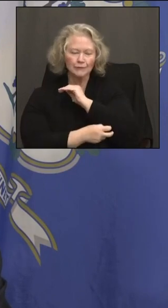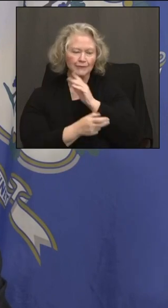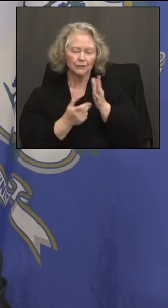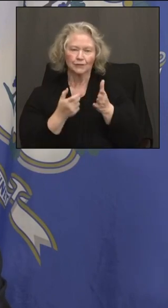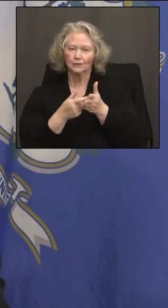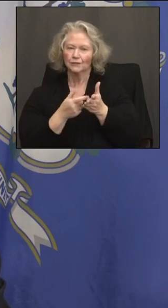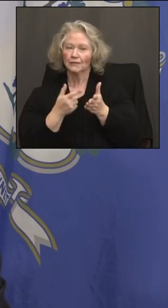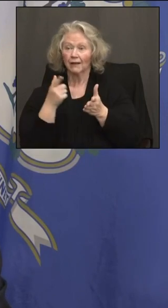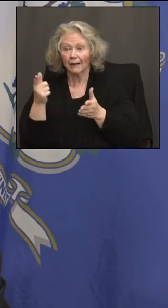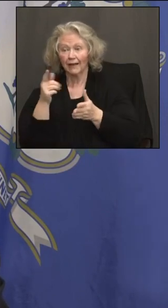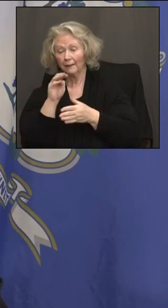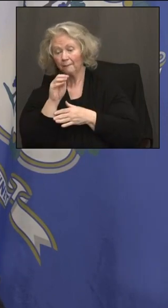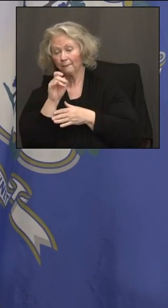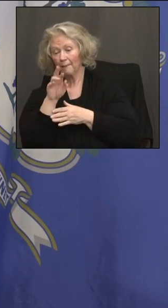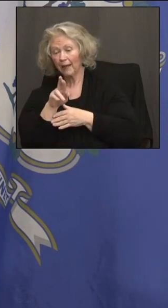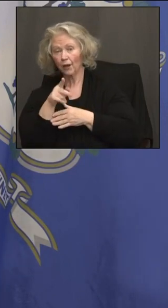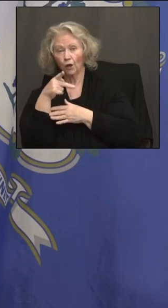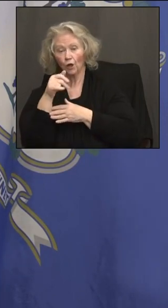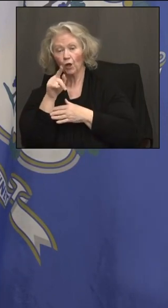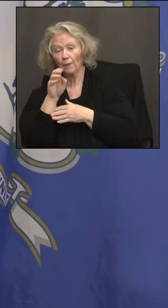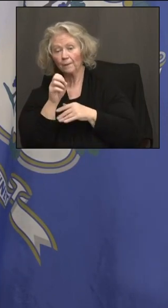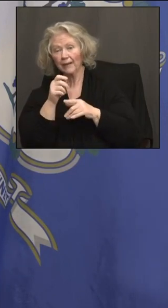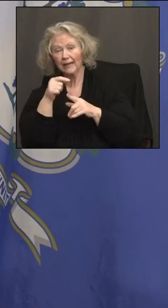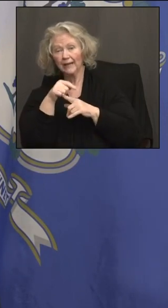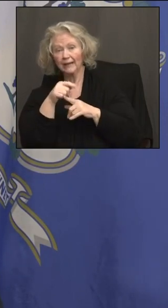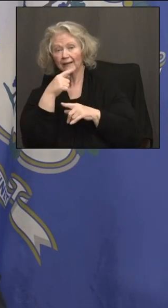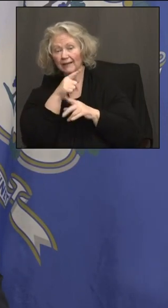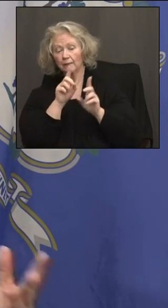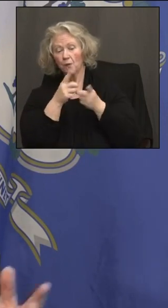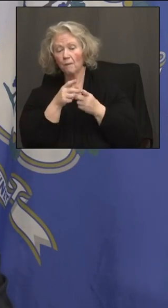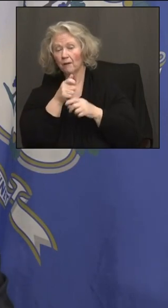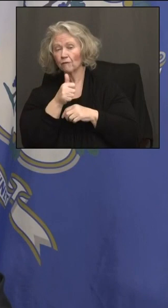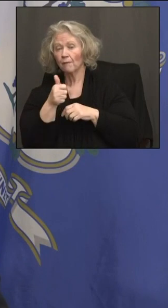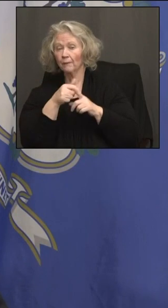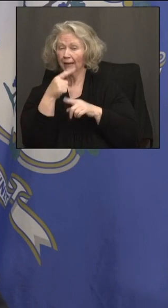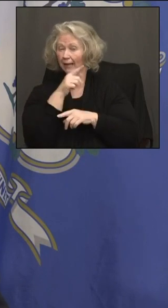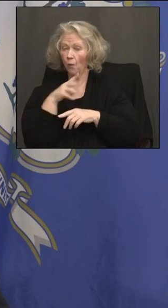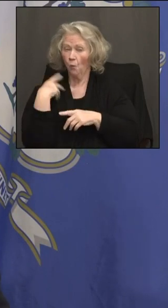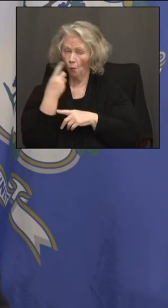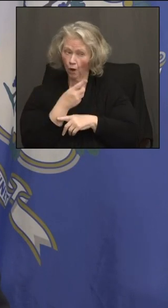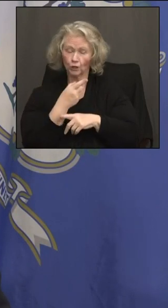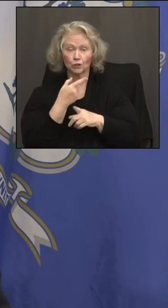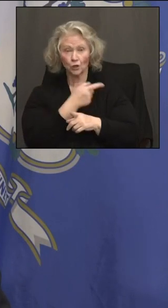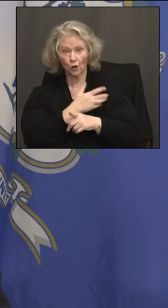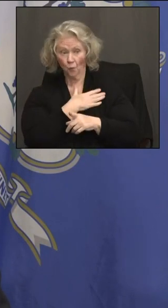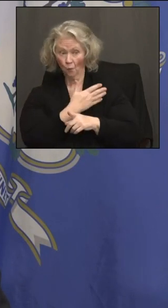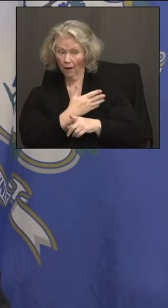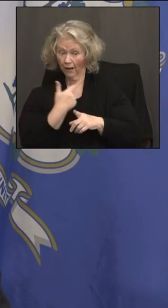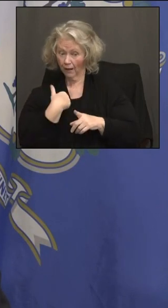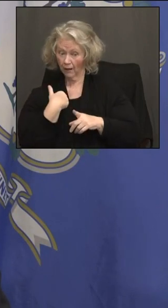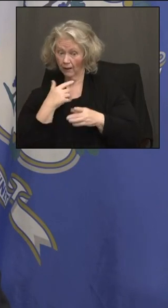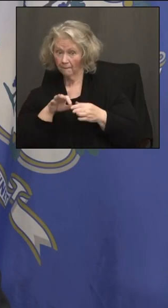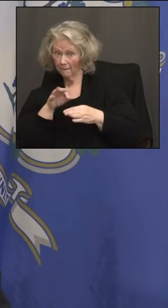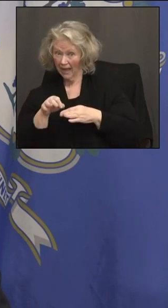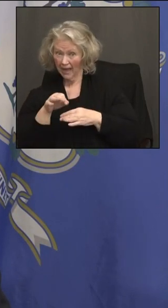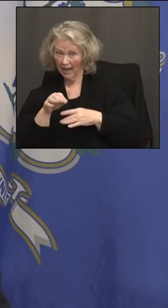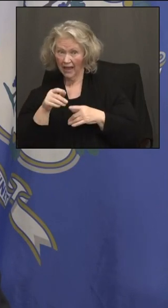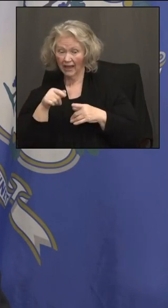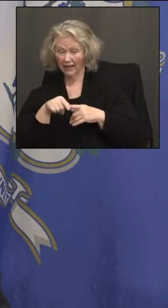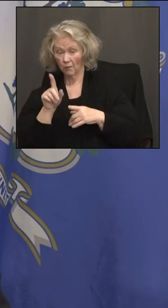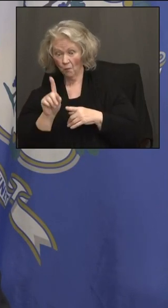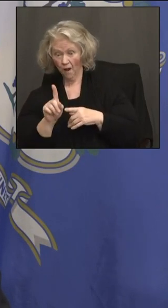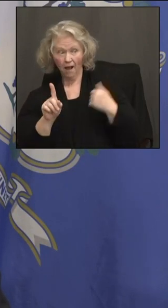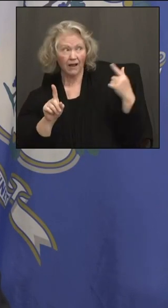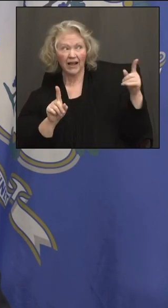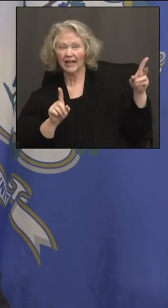Mayor Pete and transportation down in Washington as part of the infrastructure bill will be able to leverage that 7 to 1. And if they want to vote no,